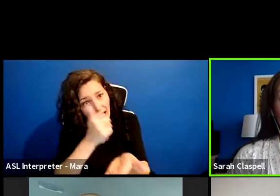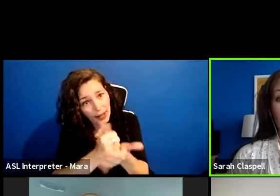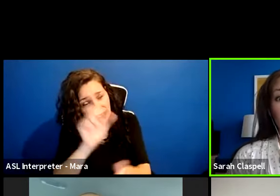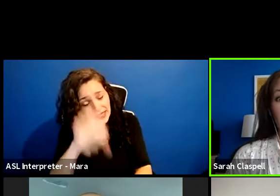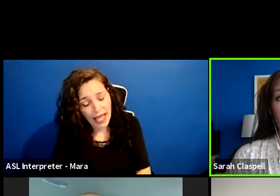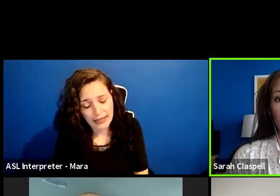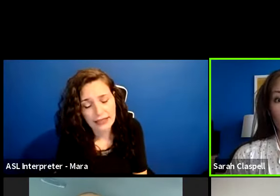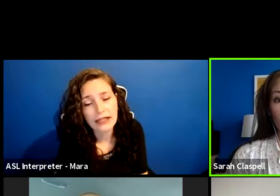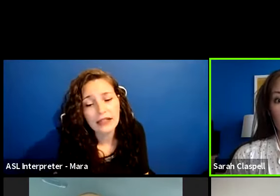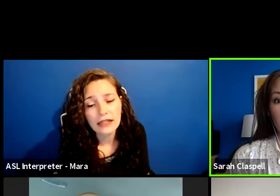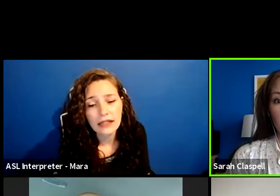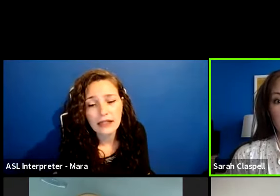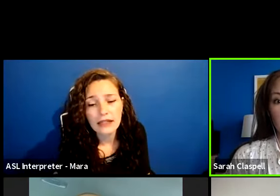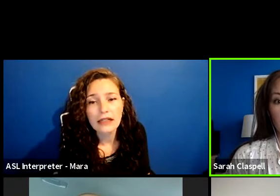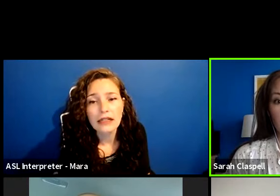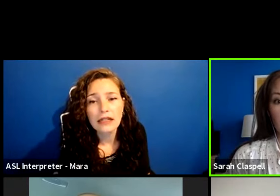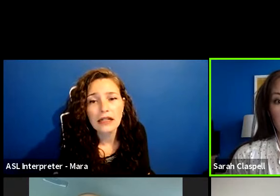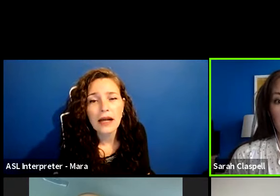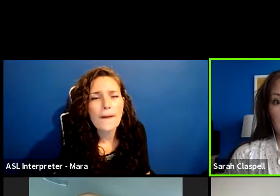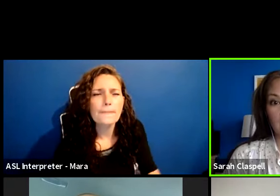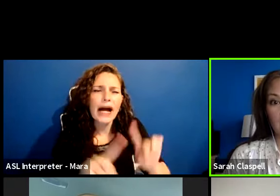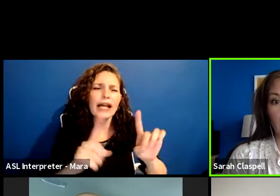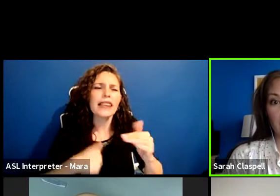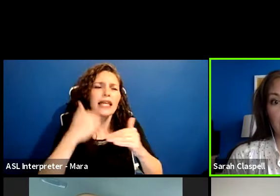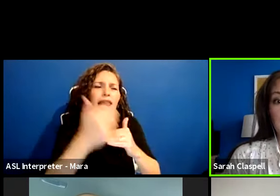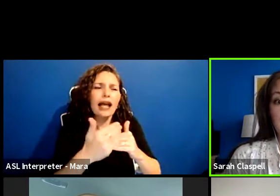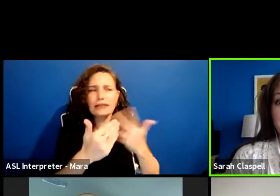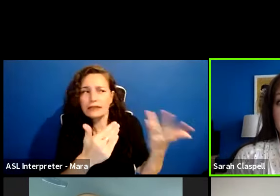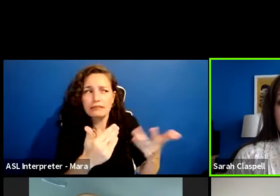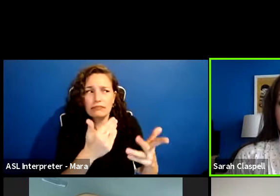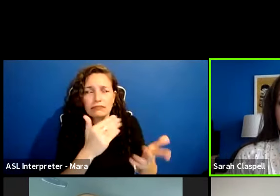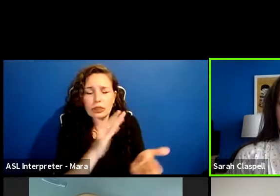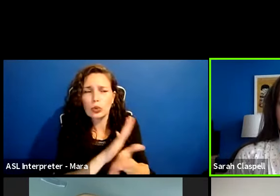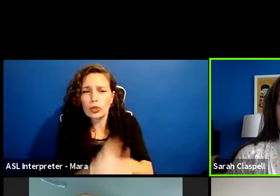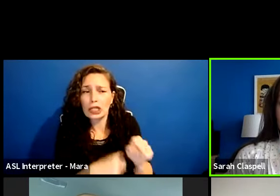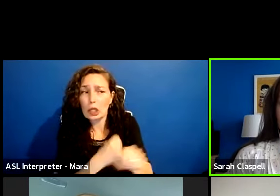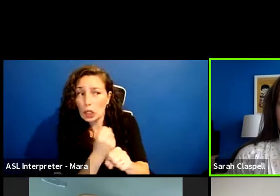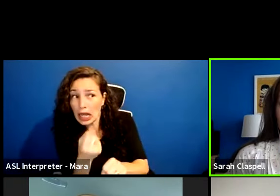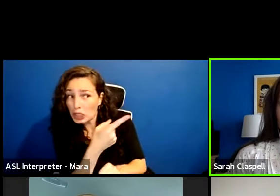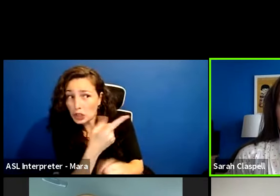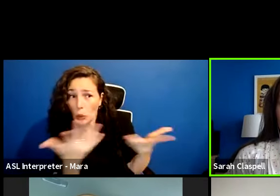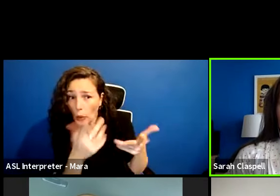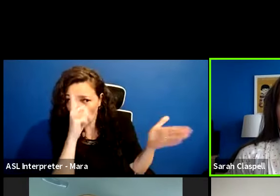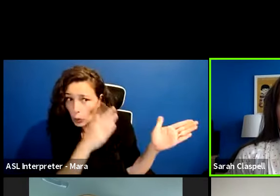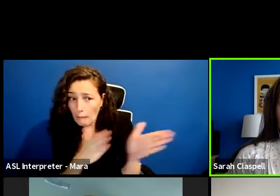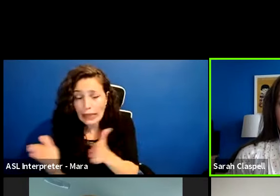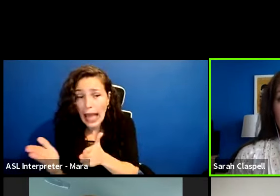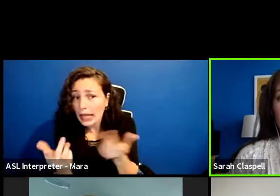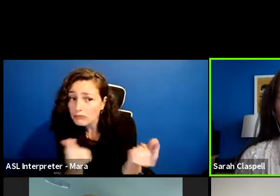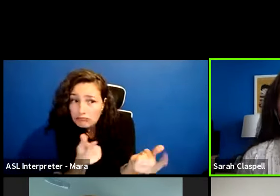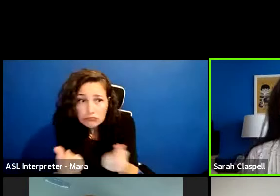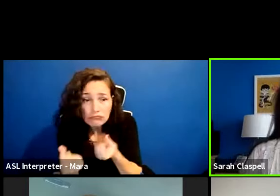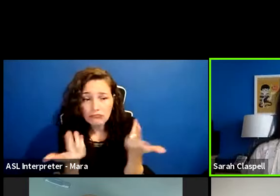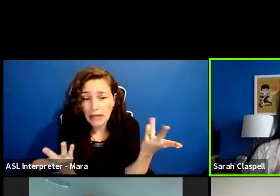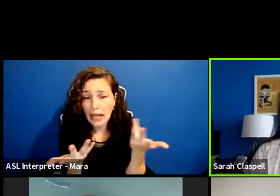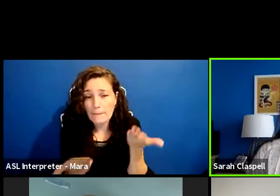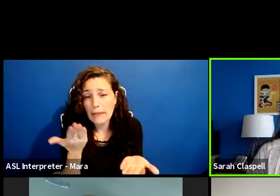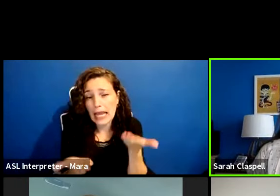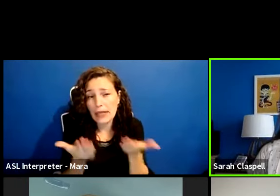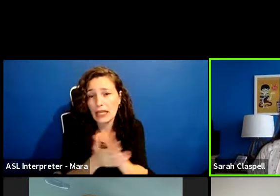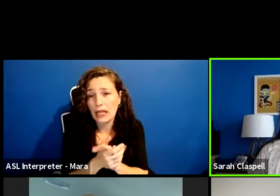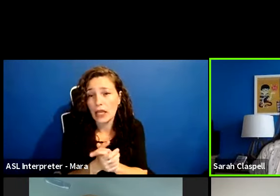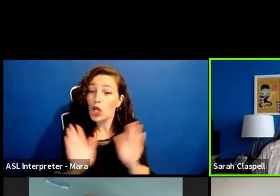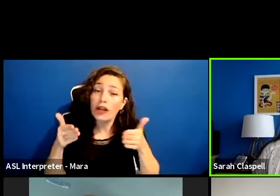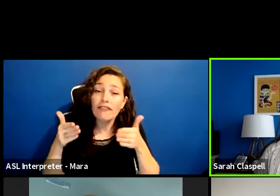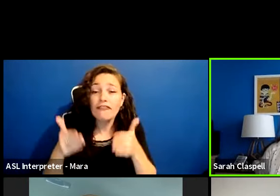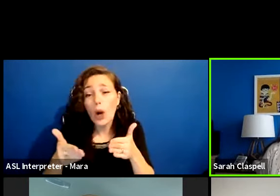for the upcoming school year? Is there anything you have planned to maybe a focus